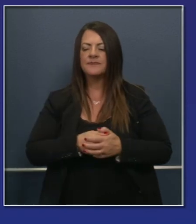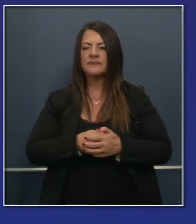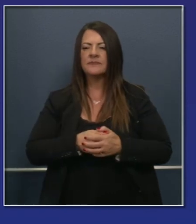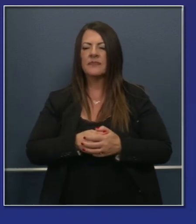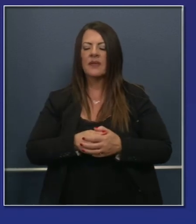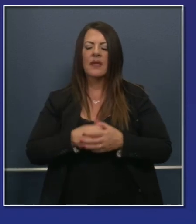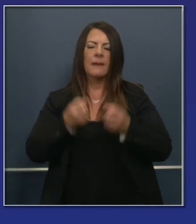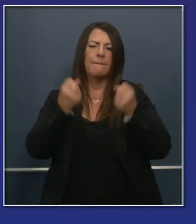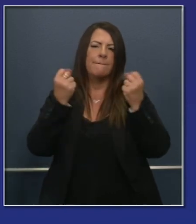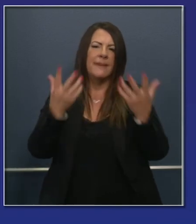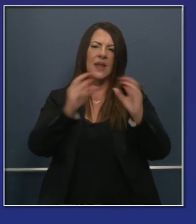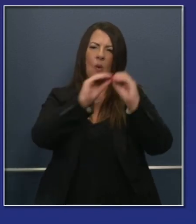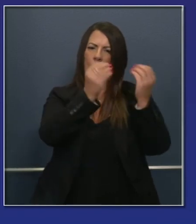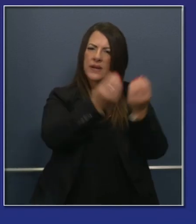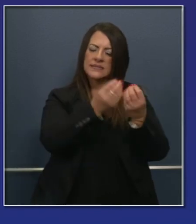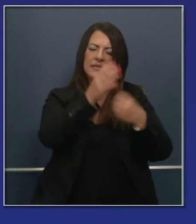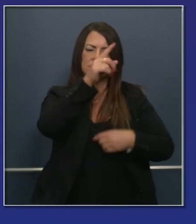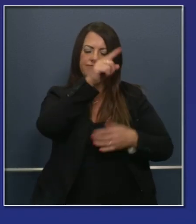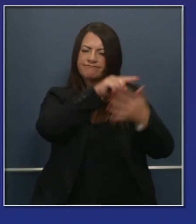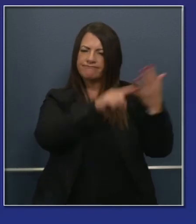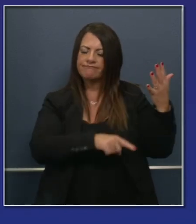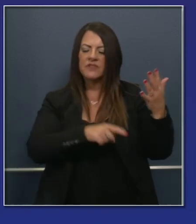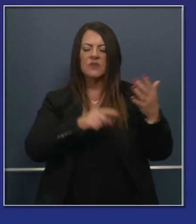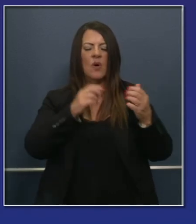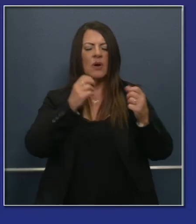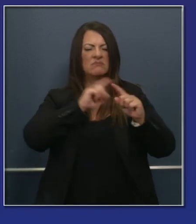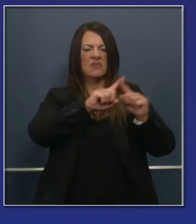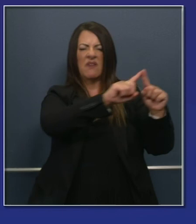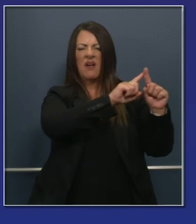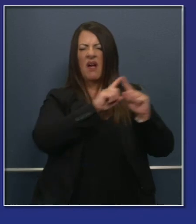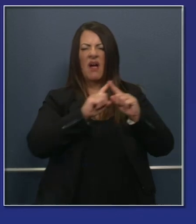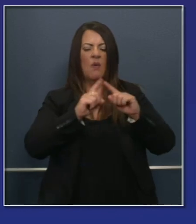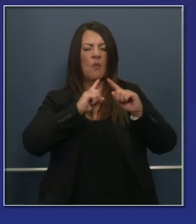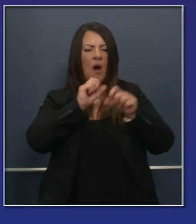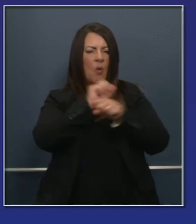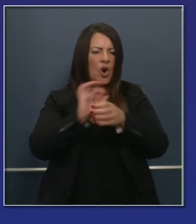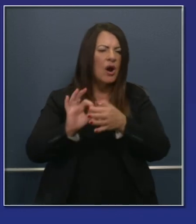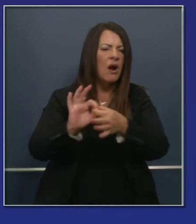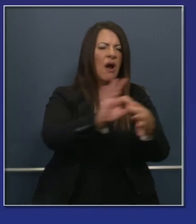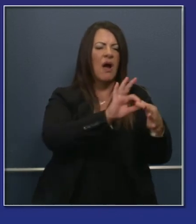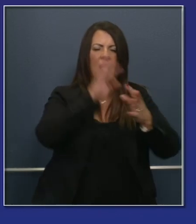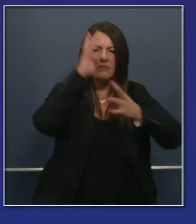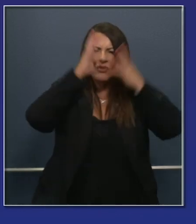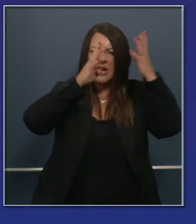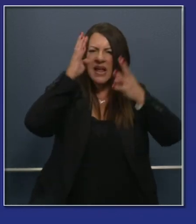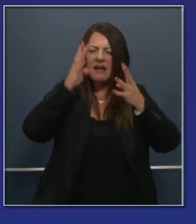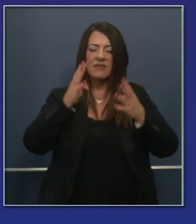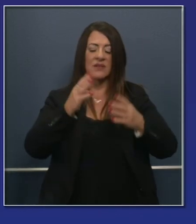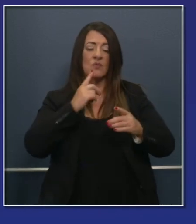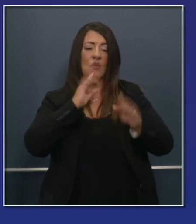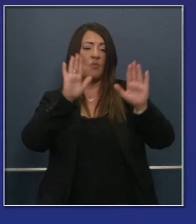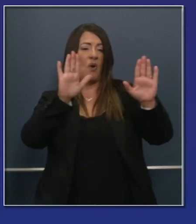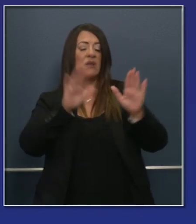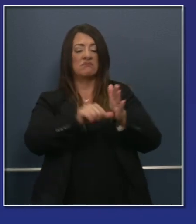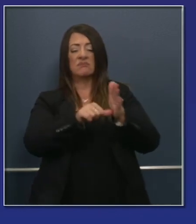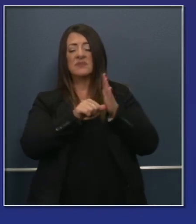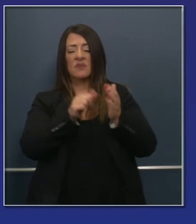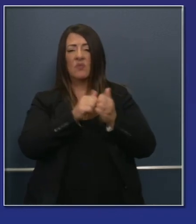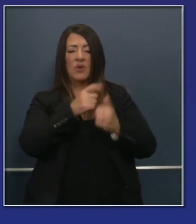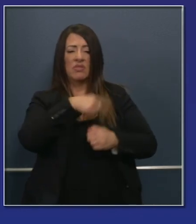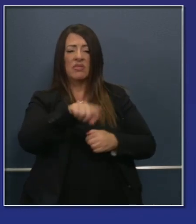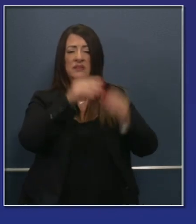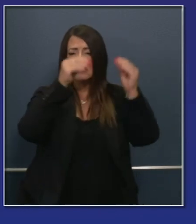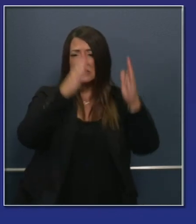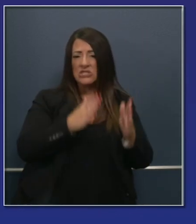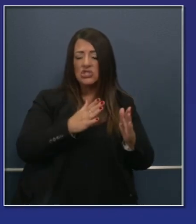organizations. So everyone is leaning in. The creativity that our educators are showing and addressing this moment